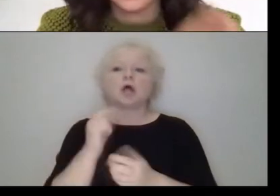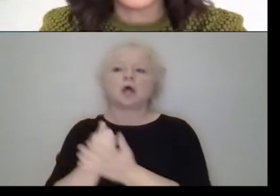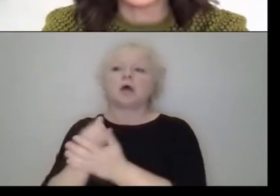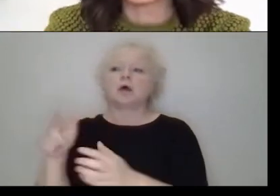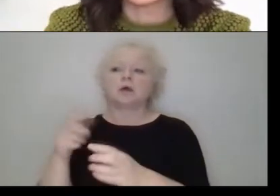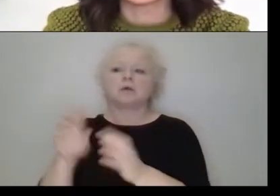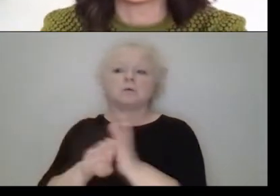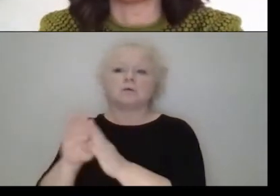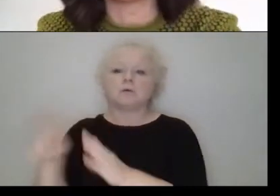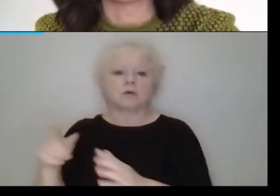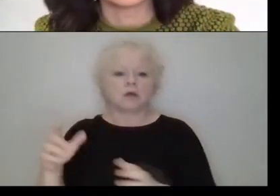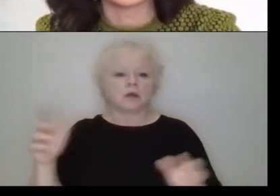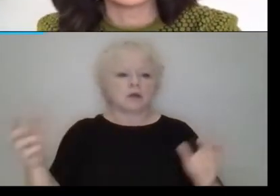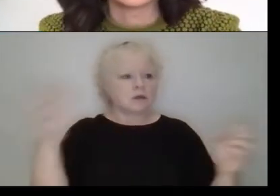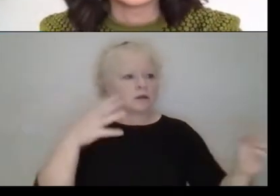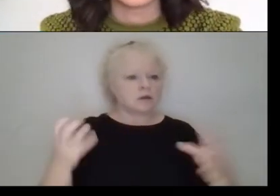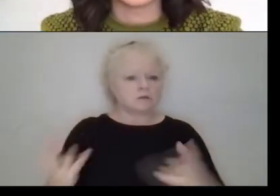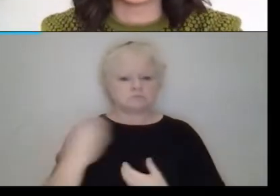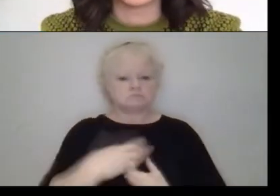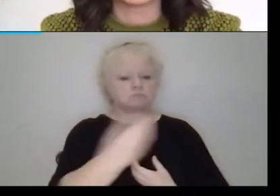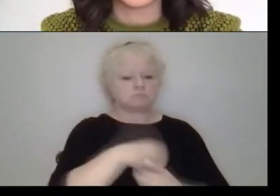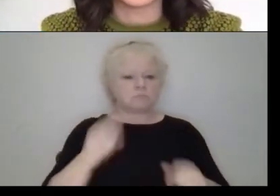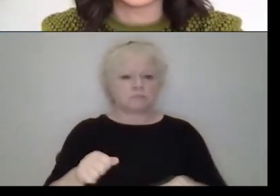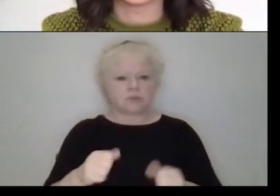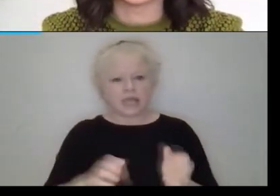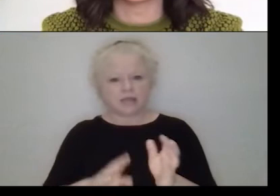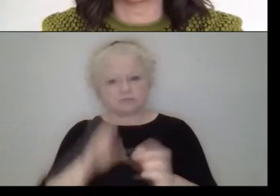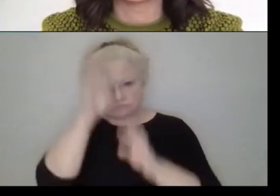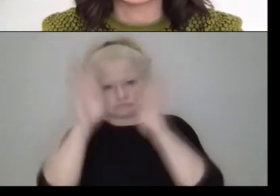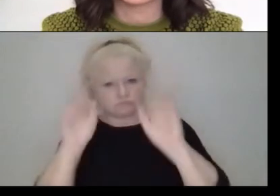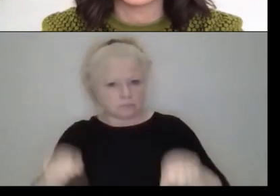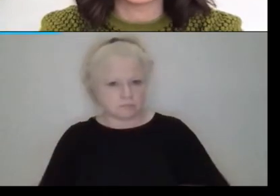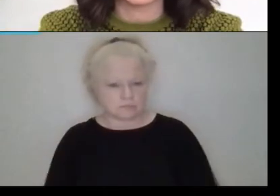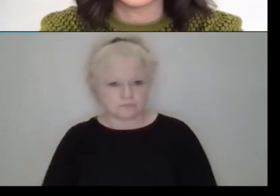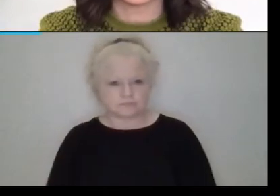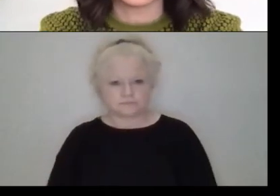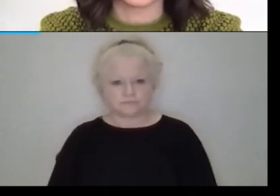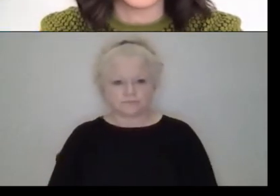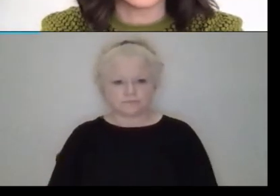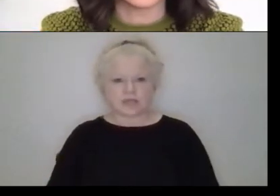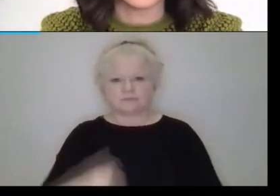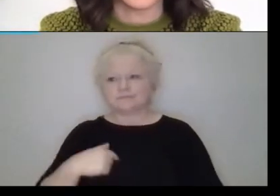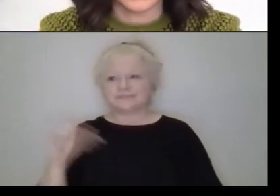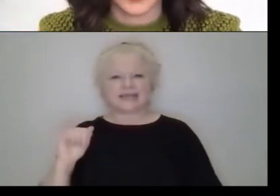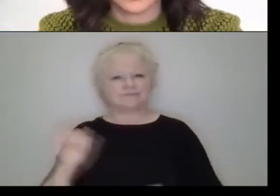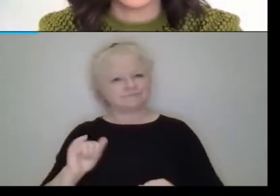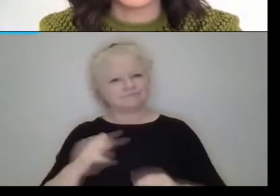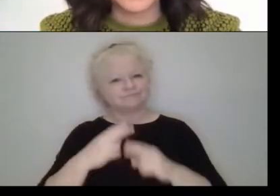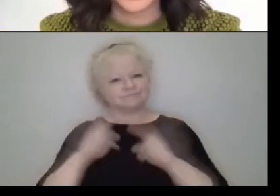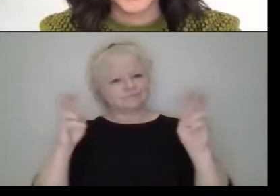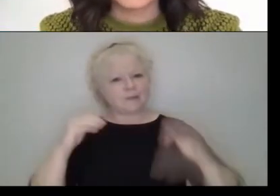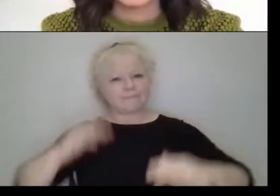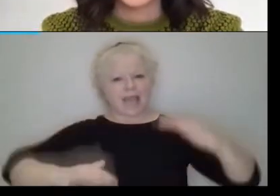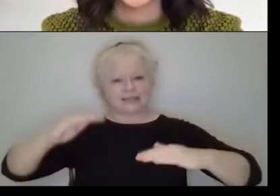and take the best of local and that's the global and look for, um, yeah, like a balance around about that.